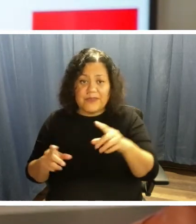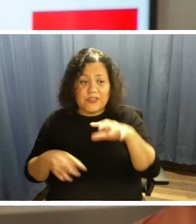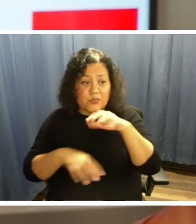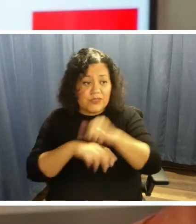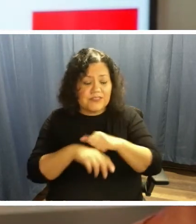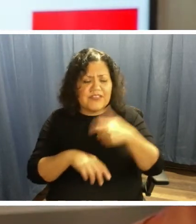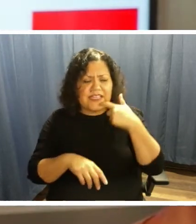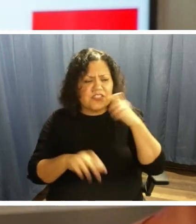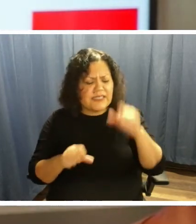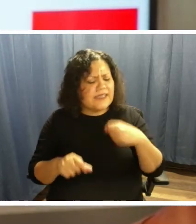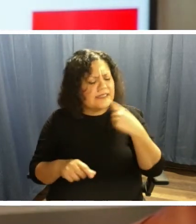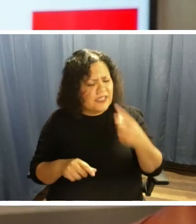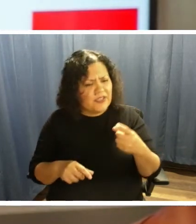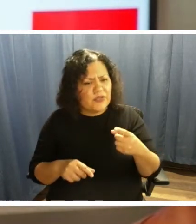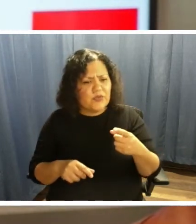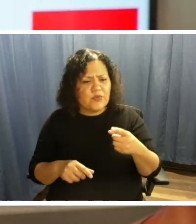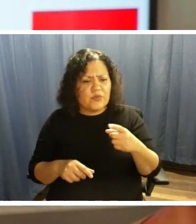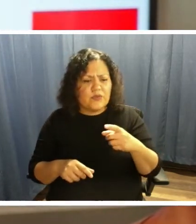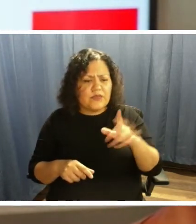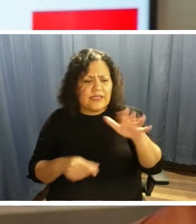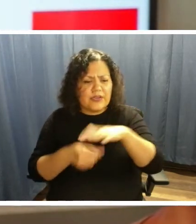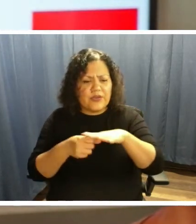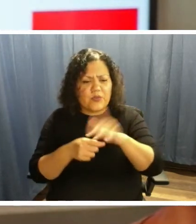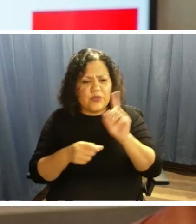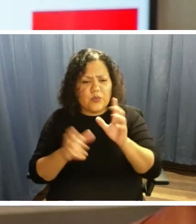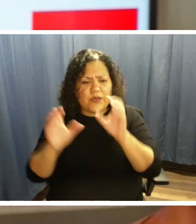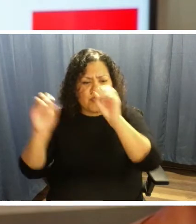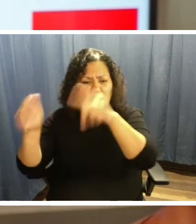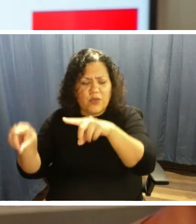will tell you whether or not we go to that destination.